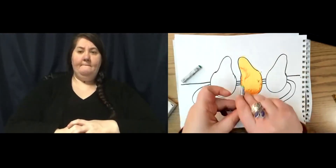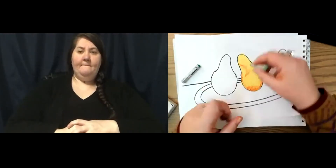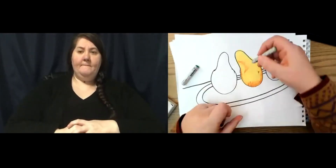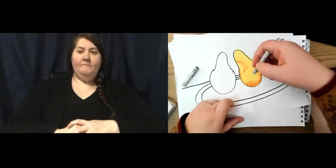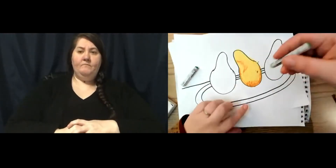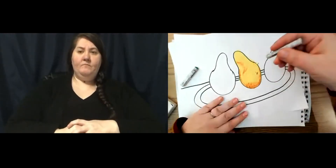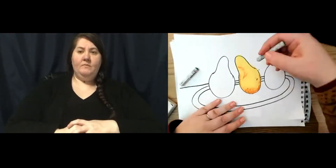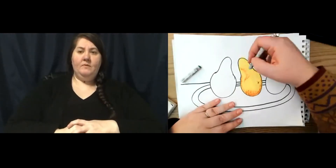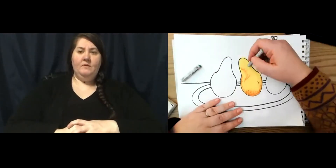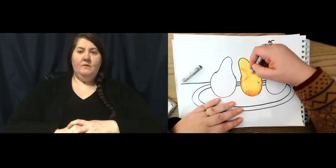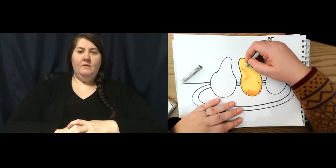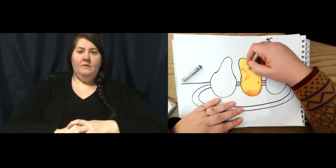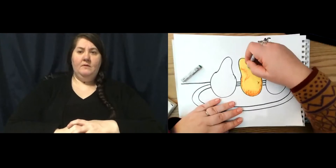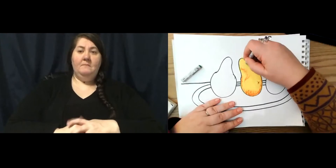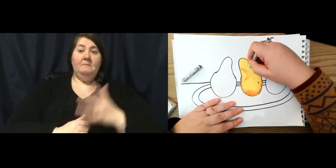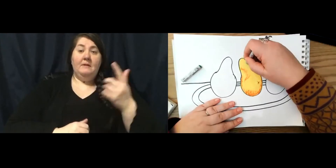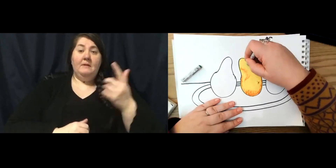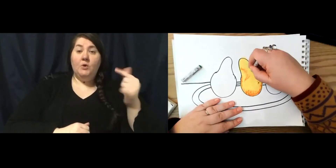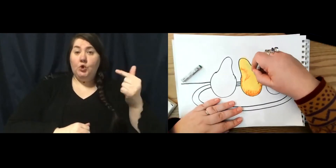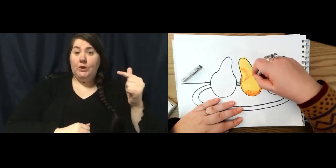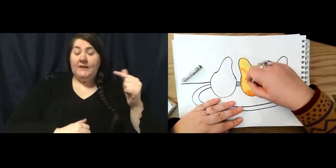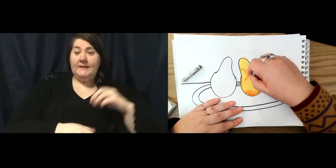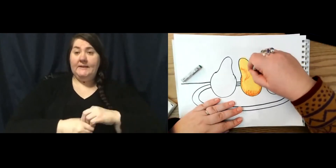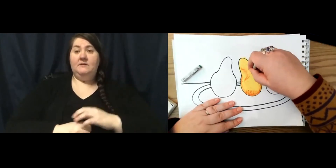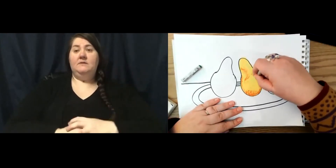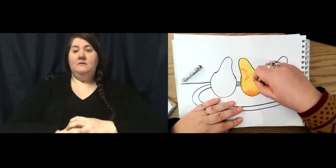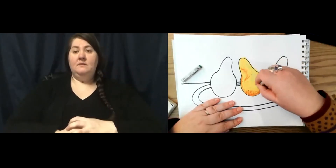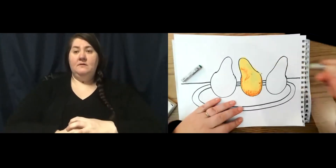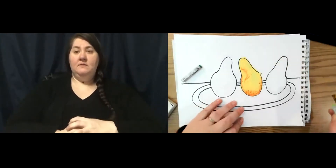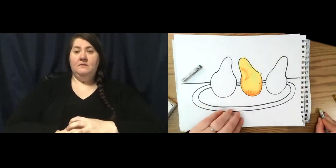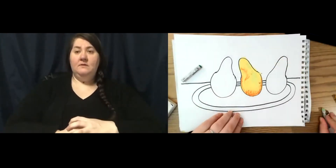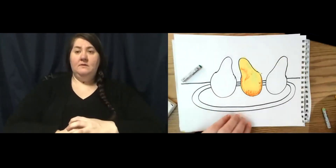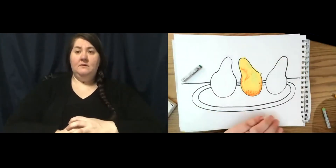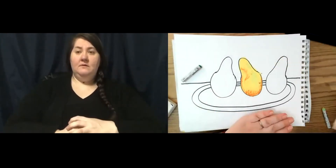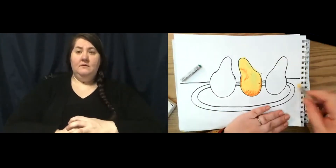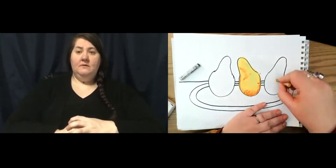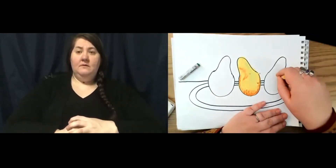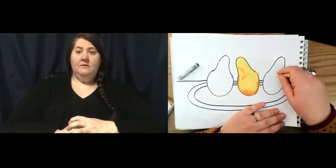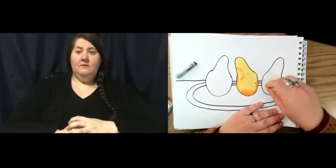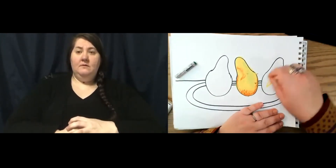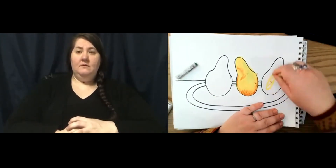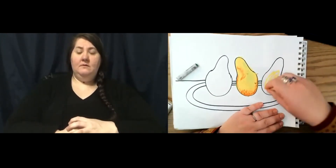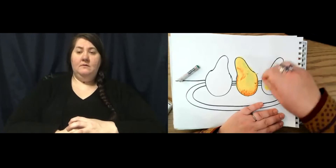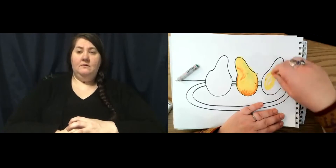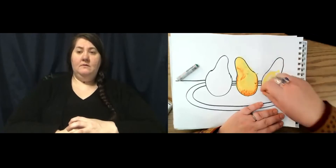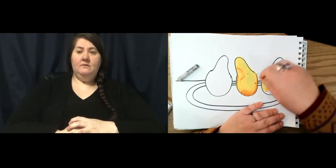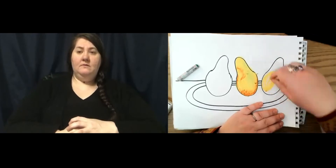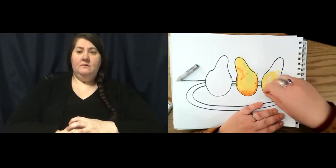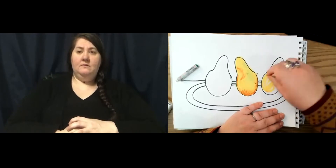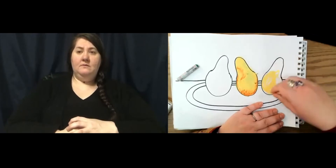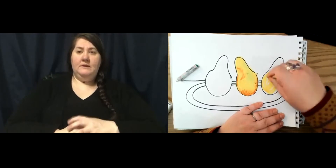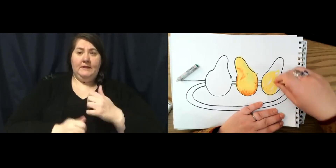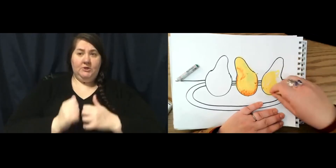Sometimes there's a little bit of green. So I'll add a little bit of green here. And I could do this with all of my